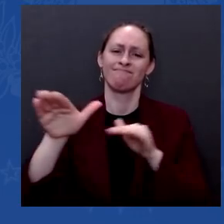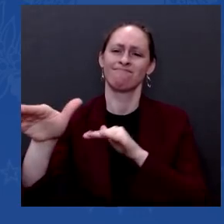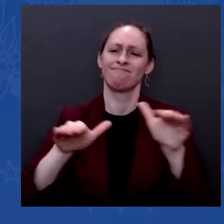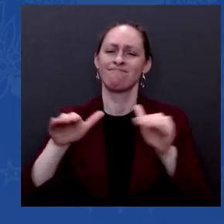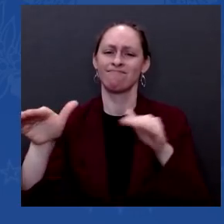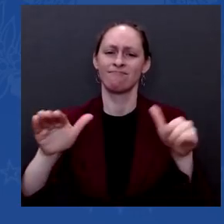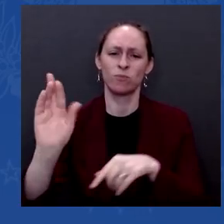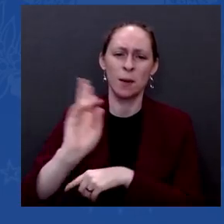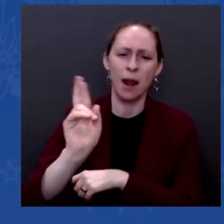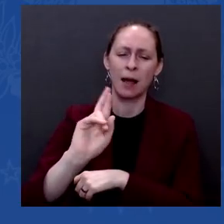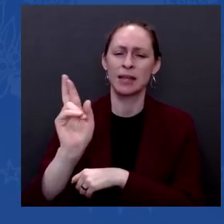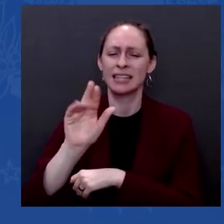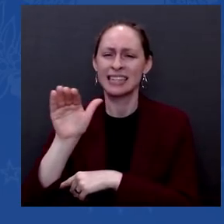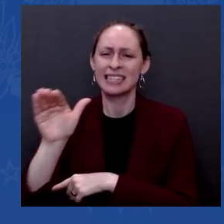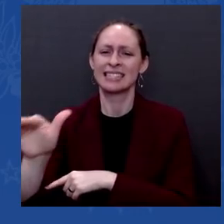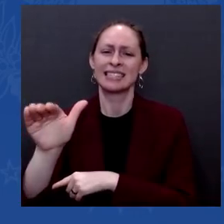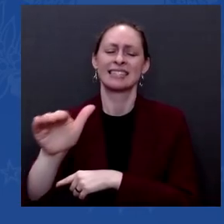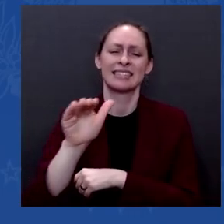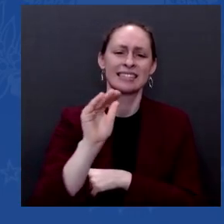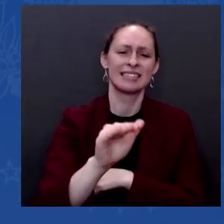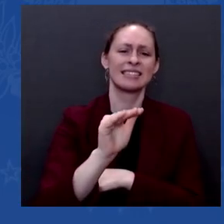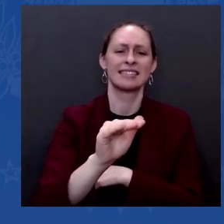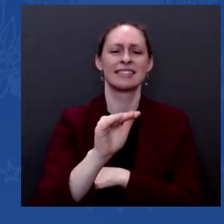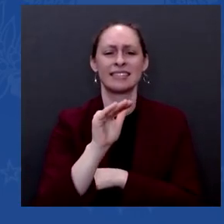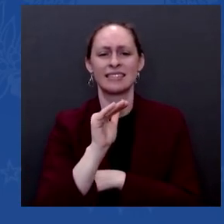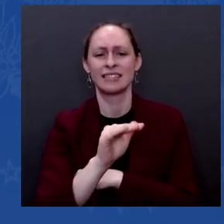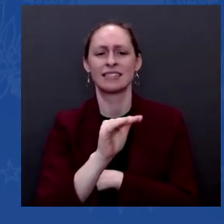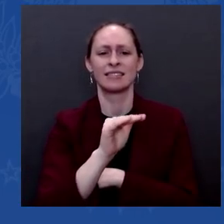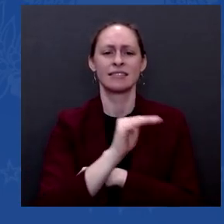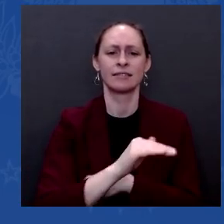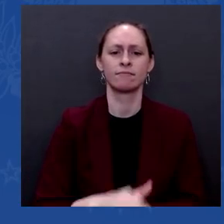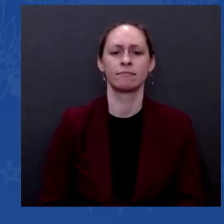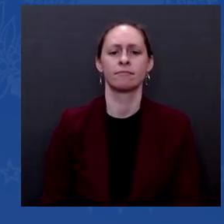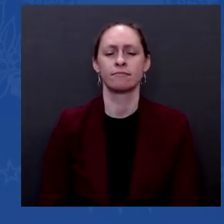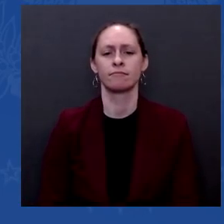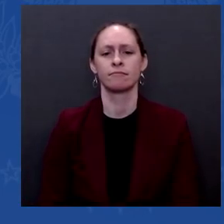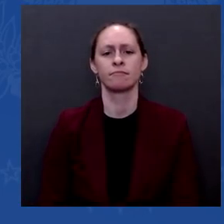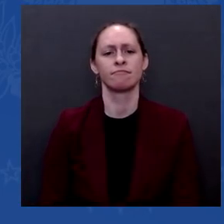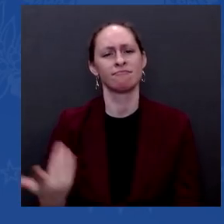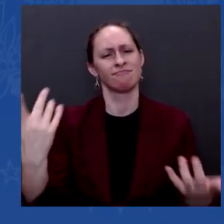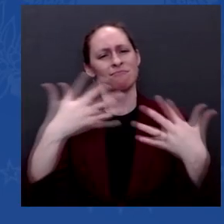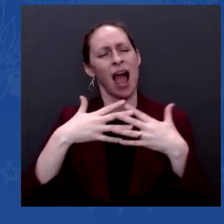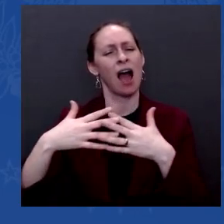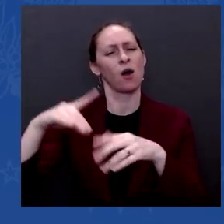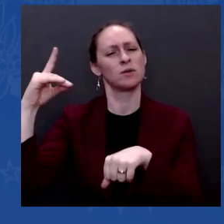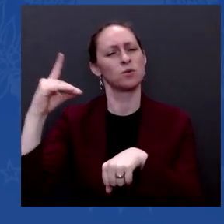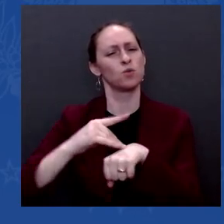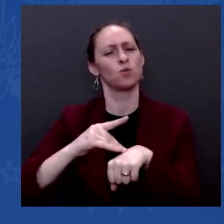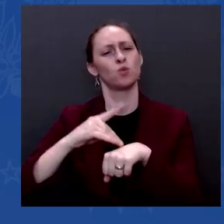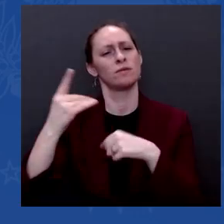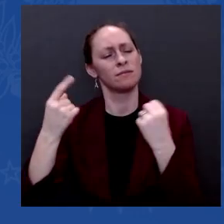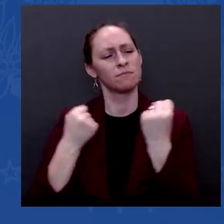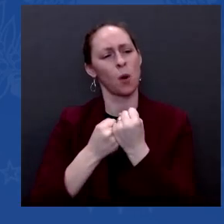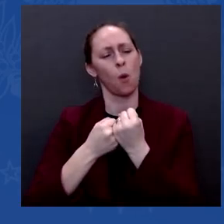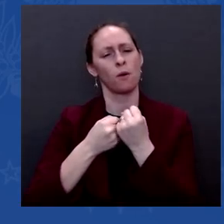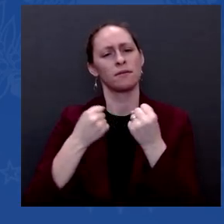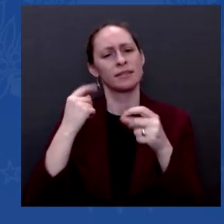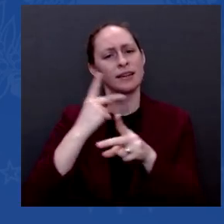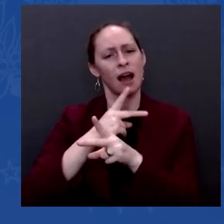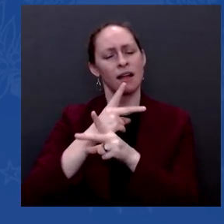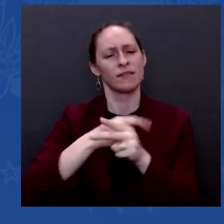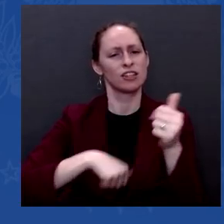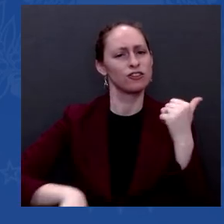mentions of the fact that young children under the age of five still, in the third year of this pandemic in this country, don't have access